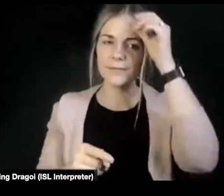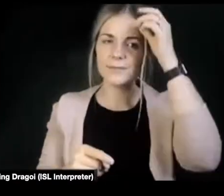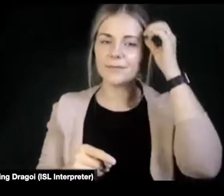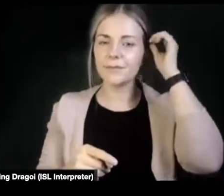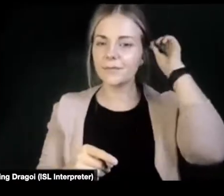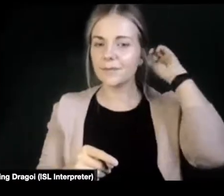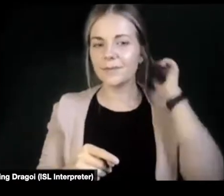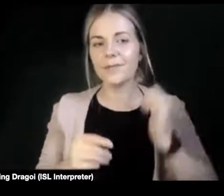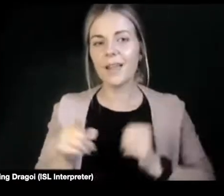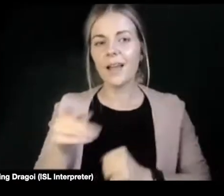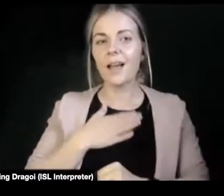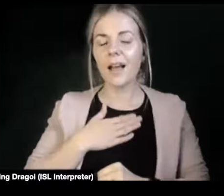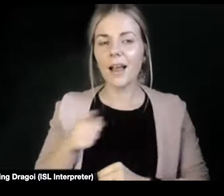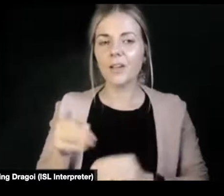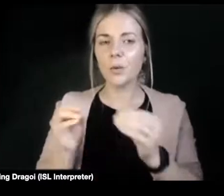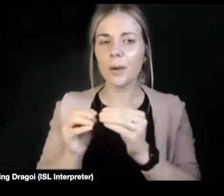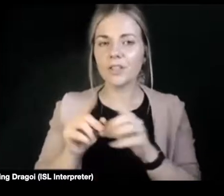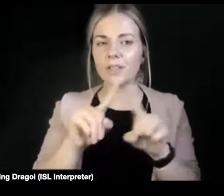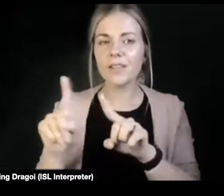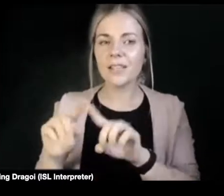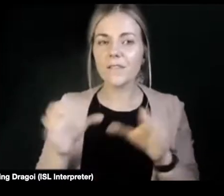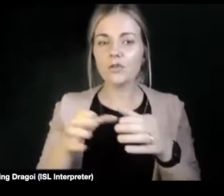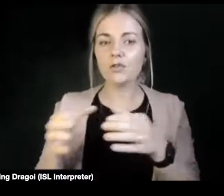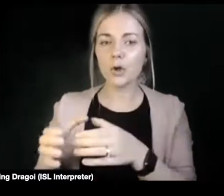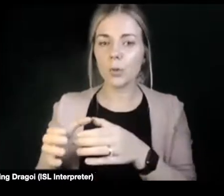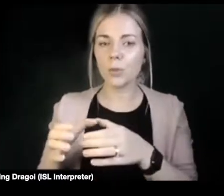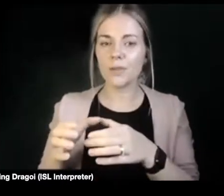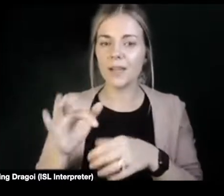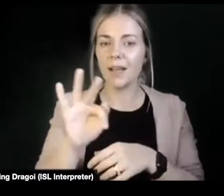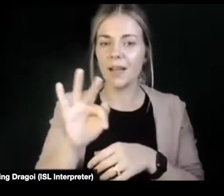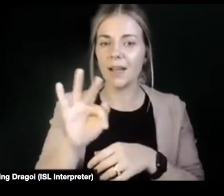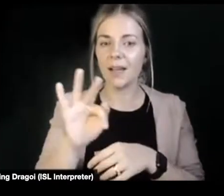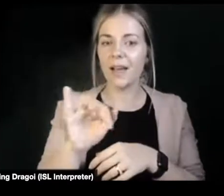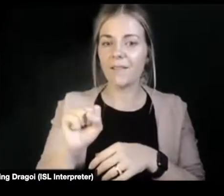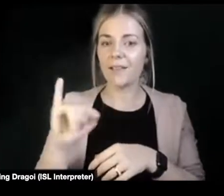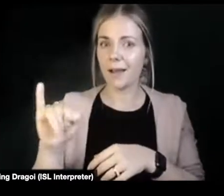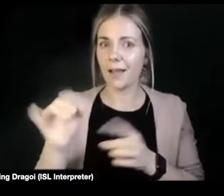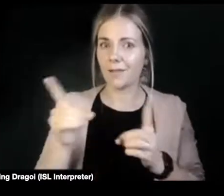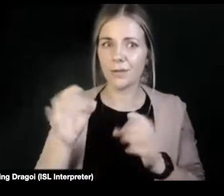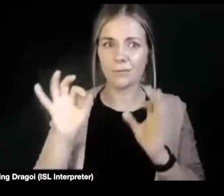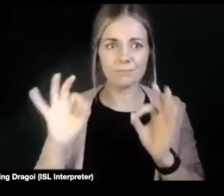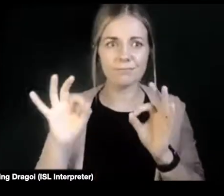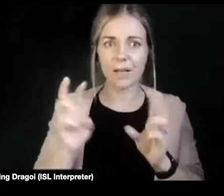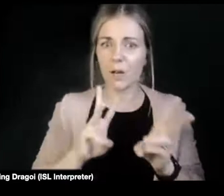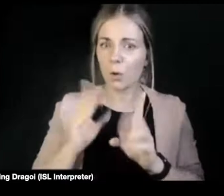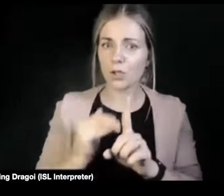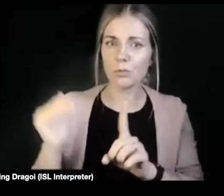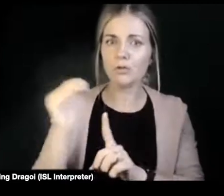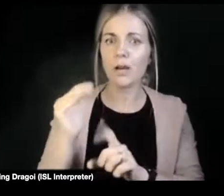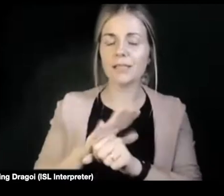groups that the fantastic work that has done to progress there. The sexual health